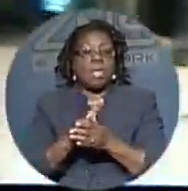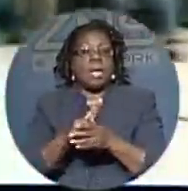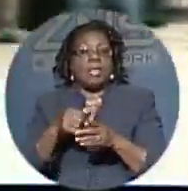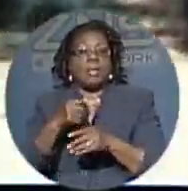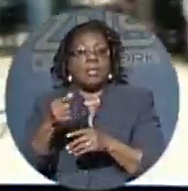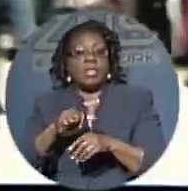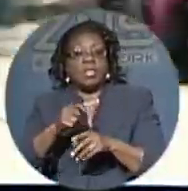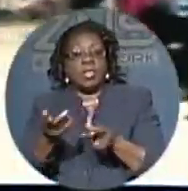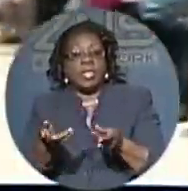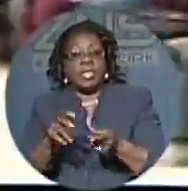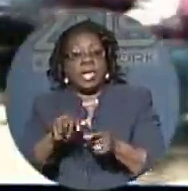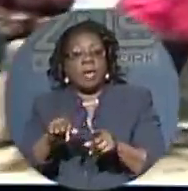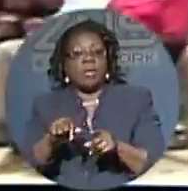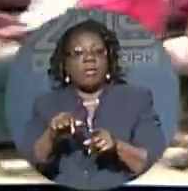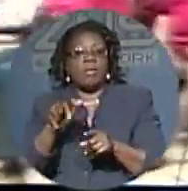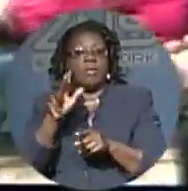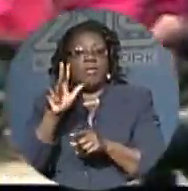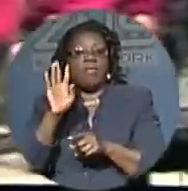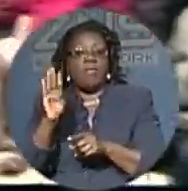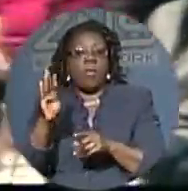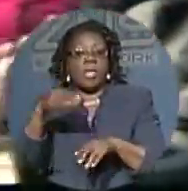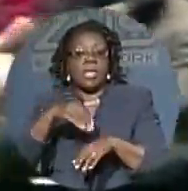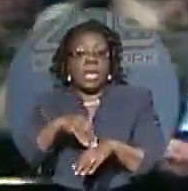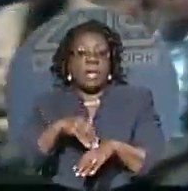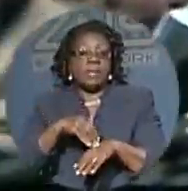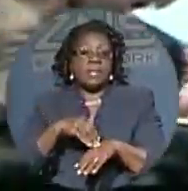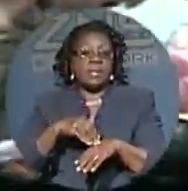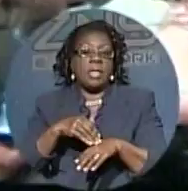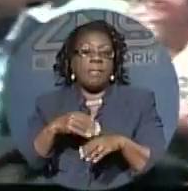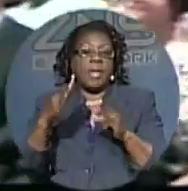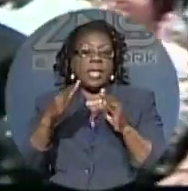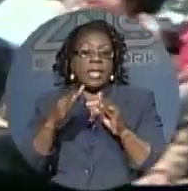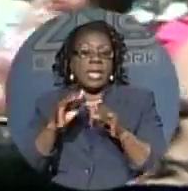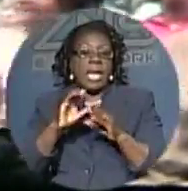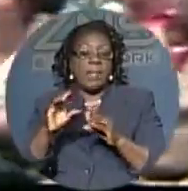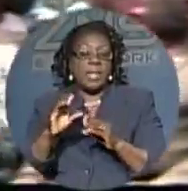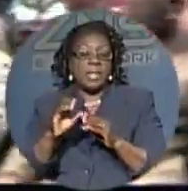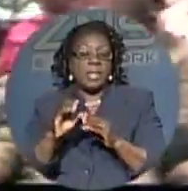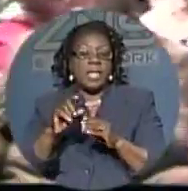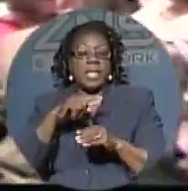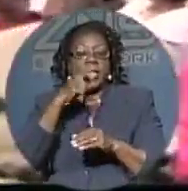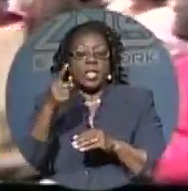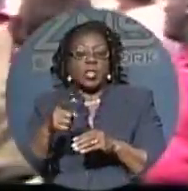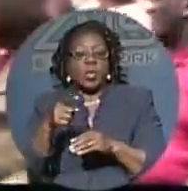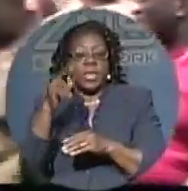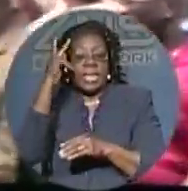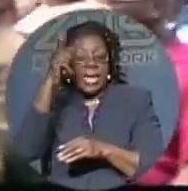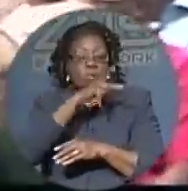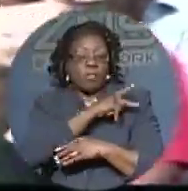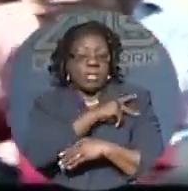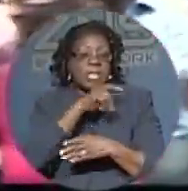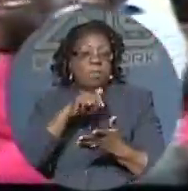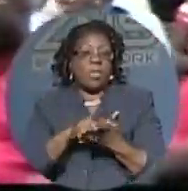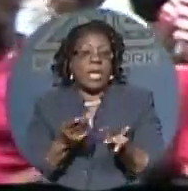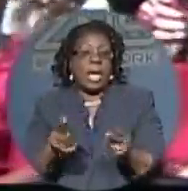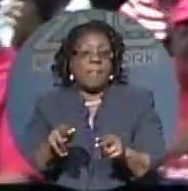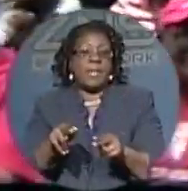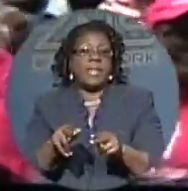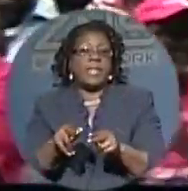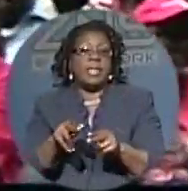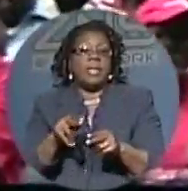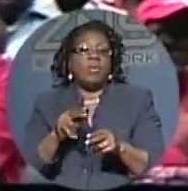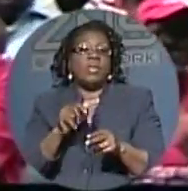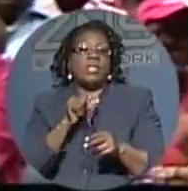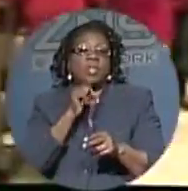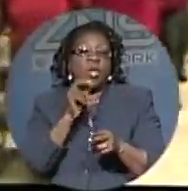by the Cabinet. The Prime Minister said after that meeting he then told Ken Russell that what had happened was improper and could result in his firing.